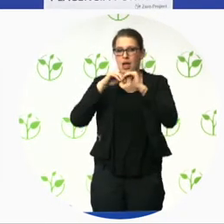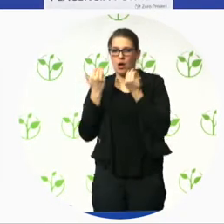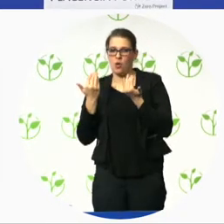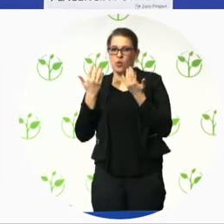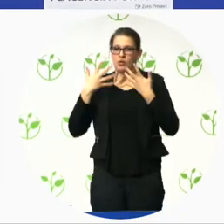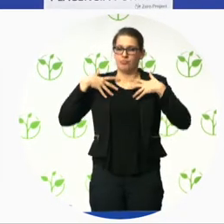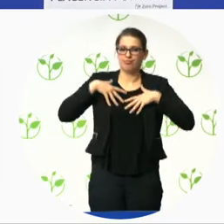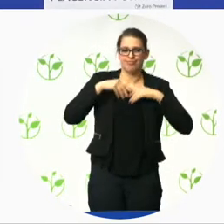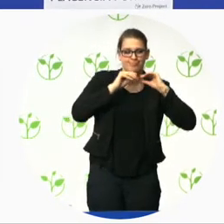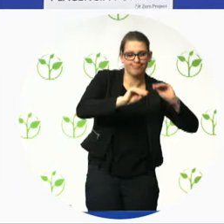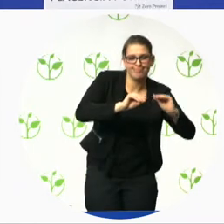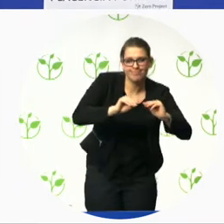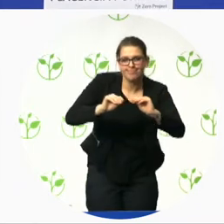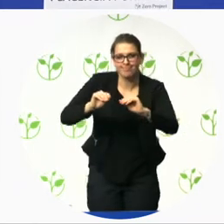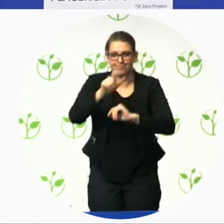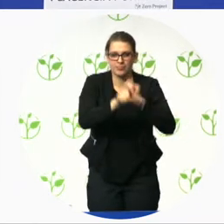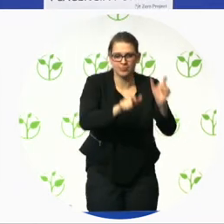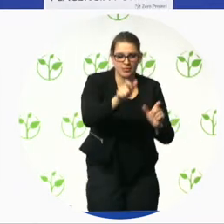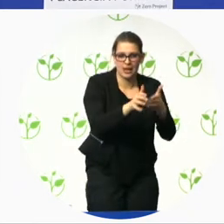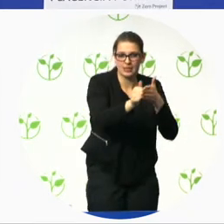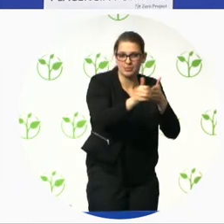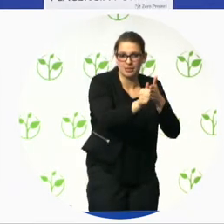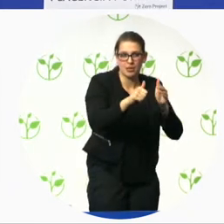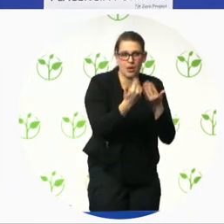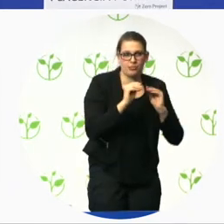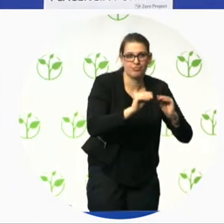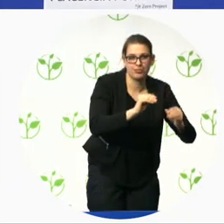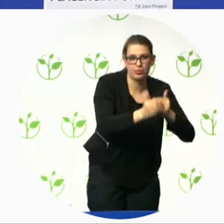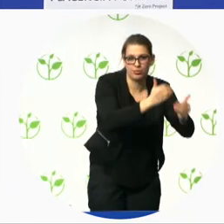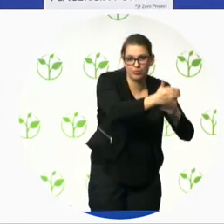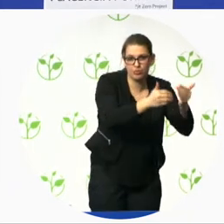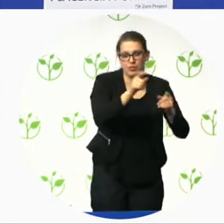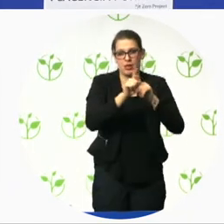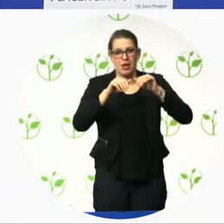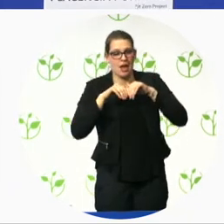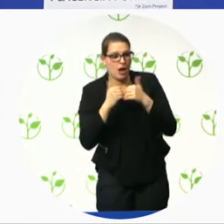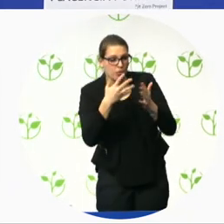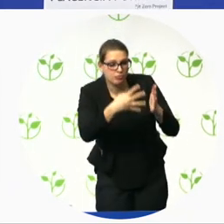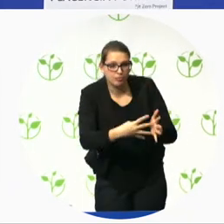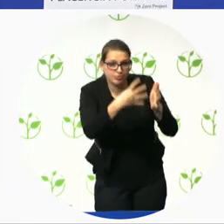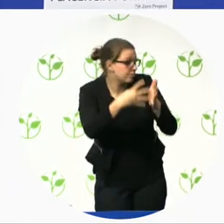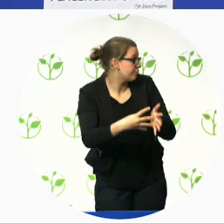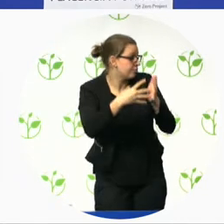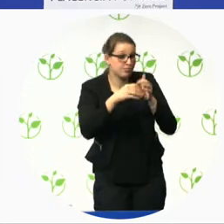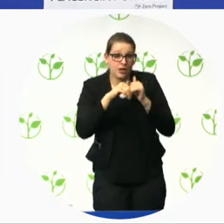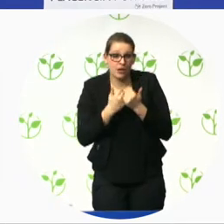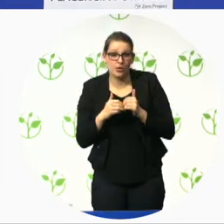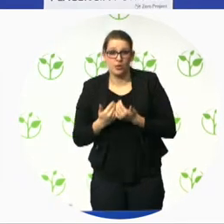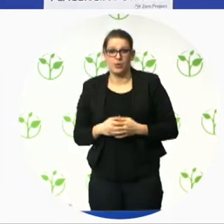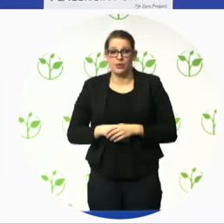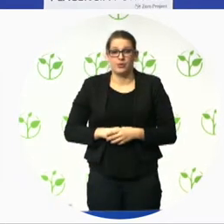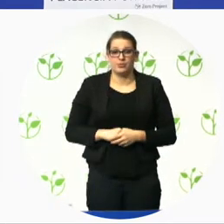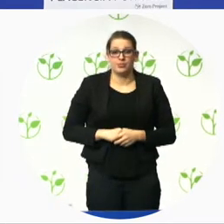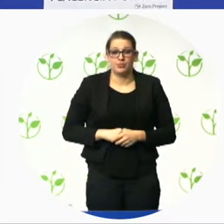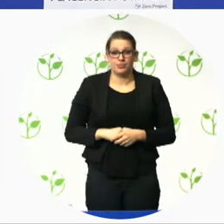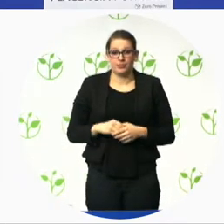experts to check the compliance so we are I think over the time of our session